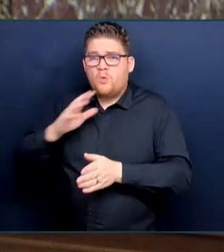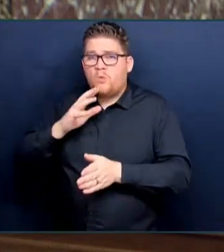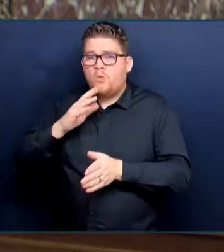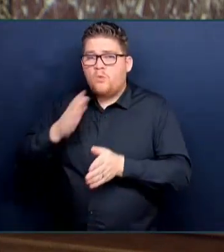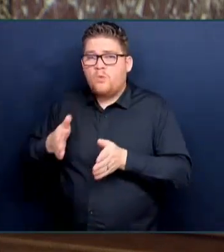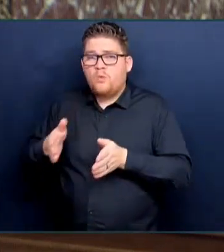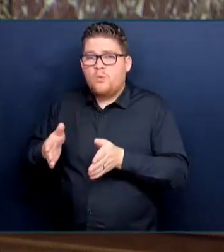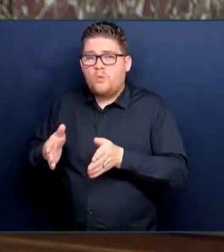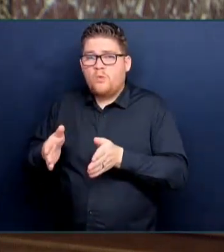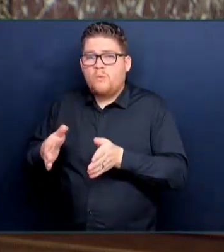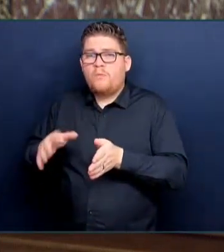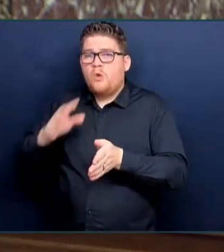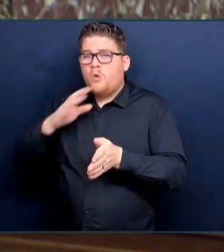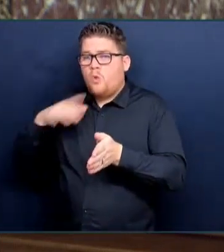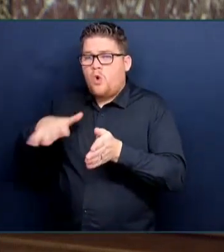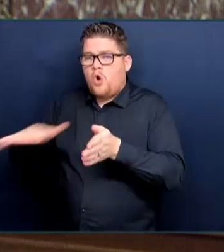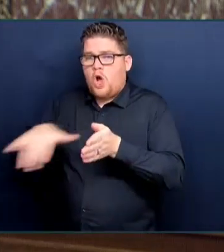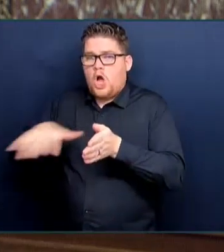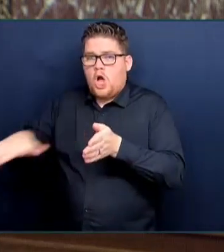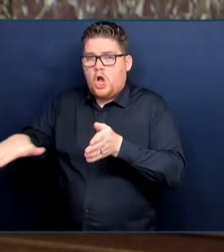resiliency, and we will continue to do that.